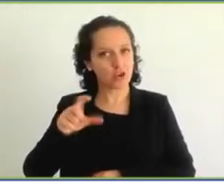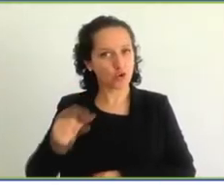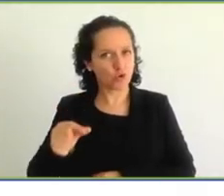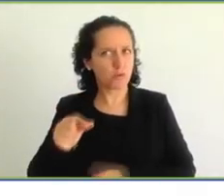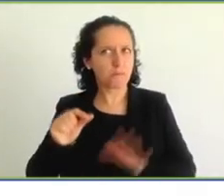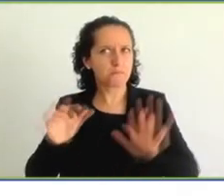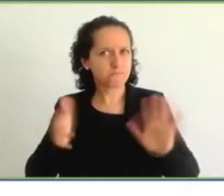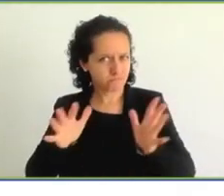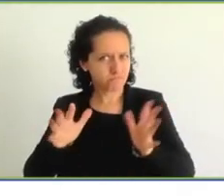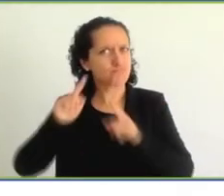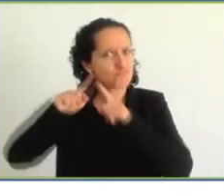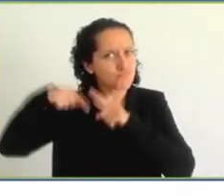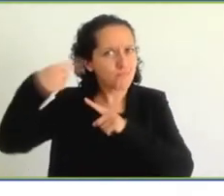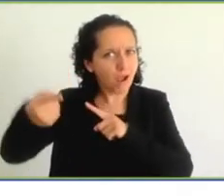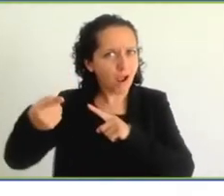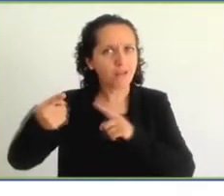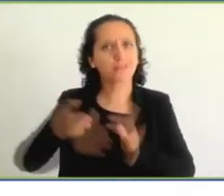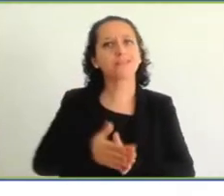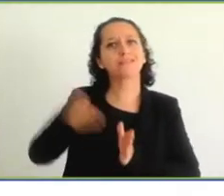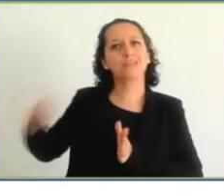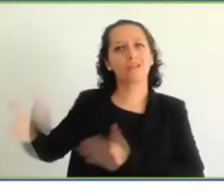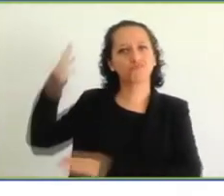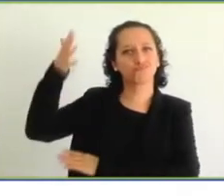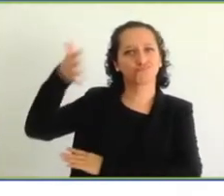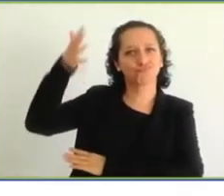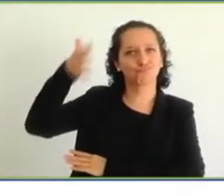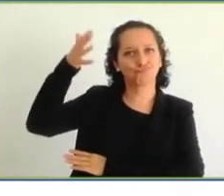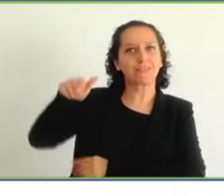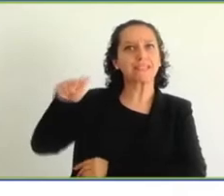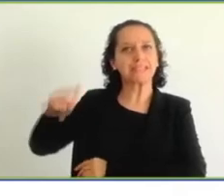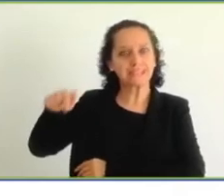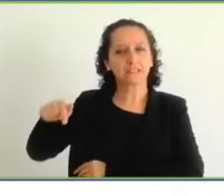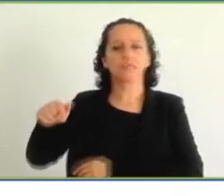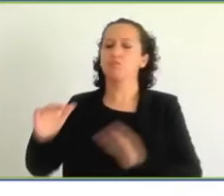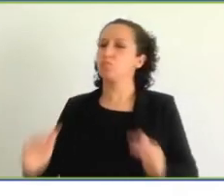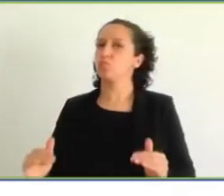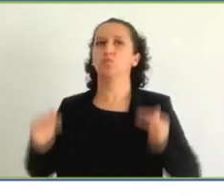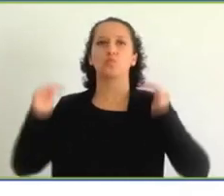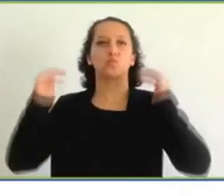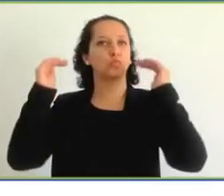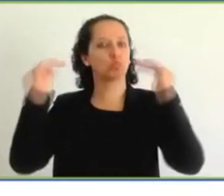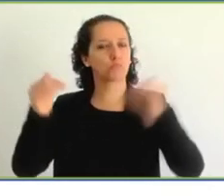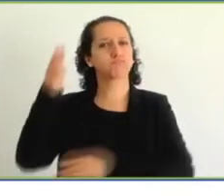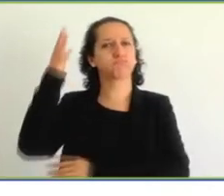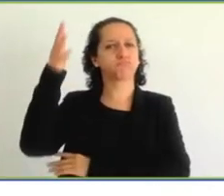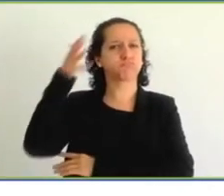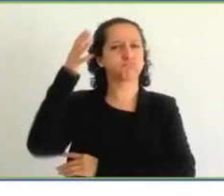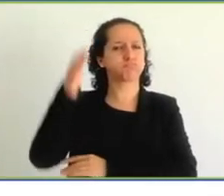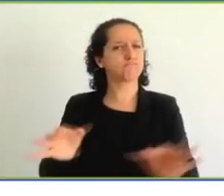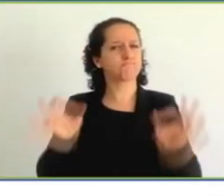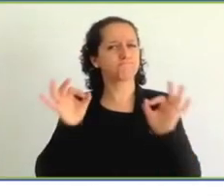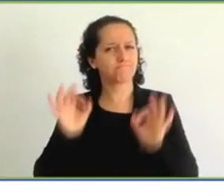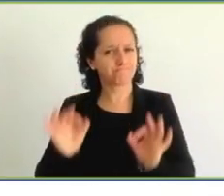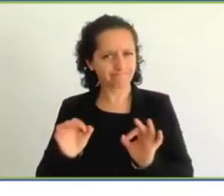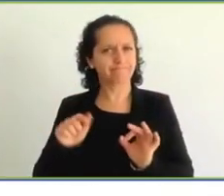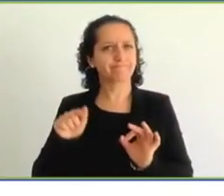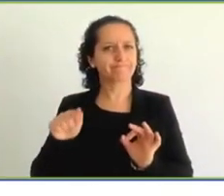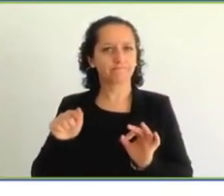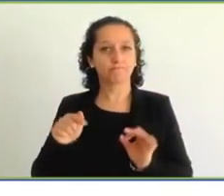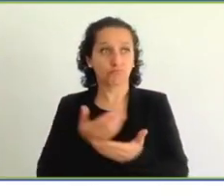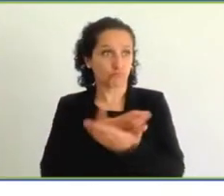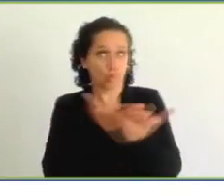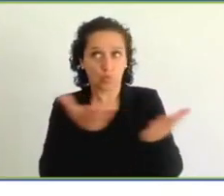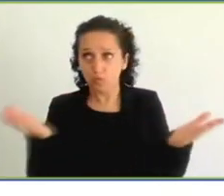-powered panel. panel, so I hope you will all register and participate and ask us questions. We are also partnering